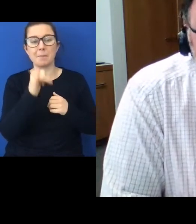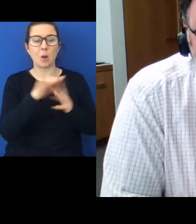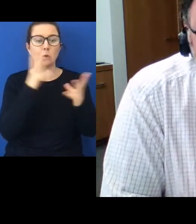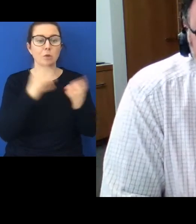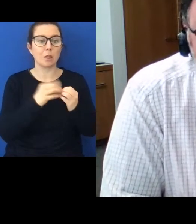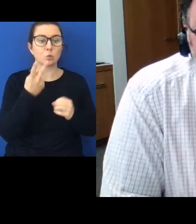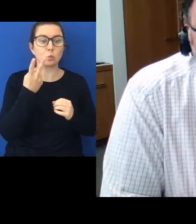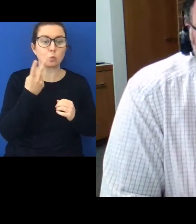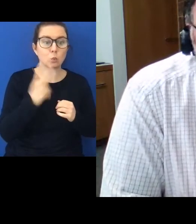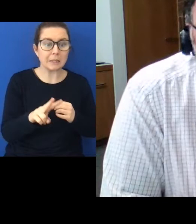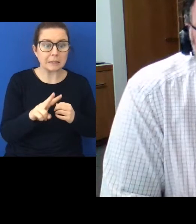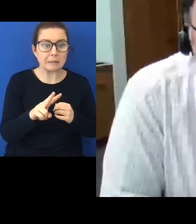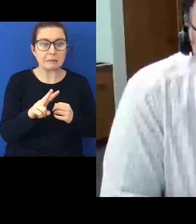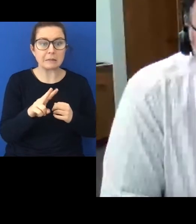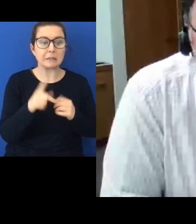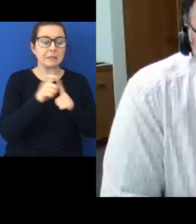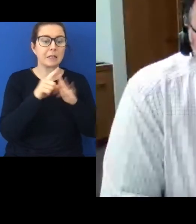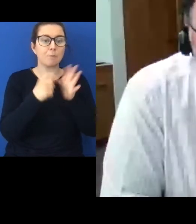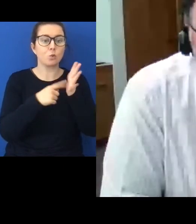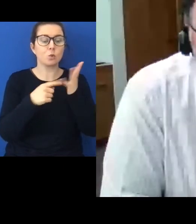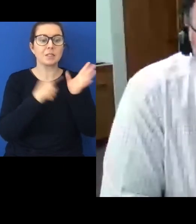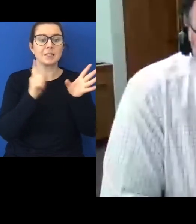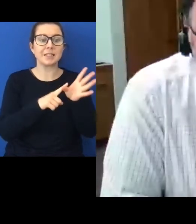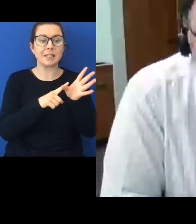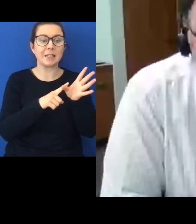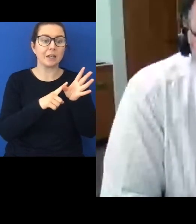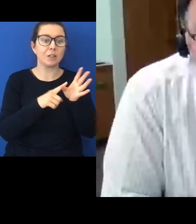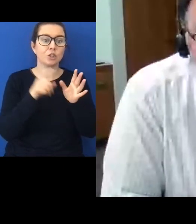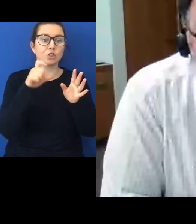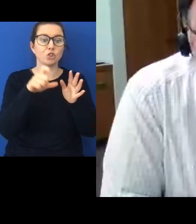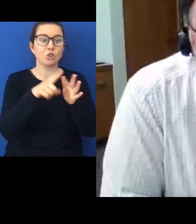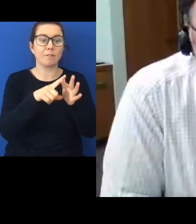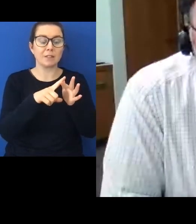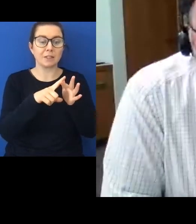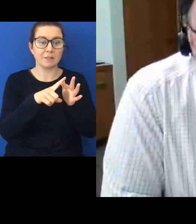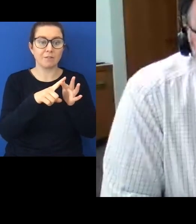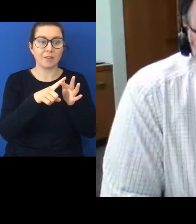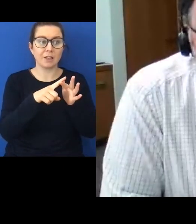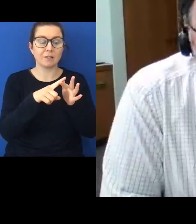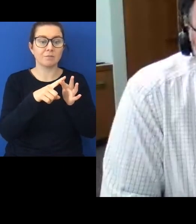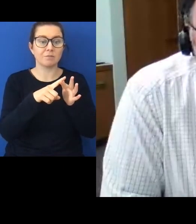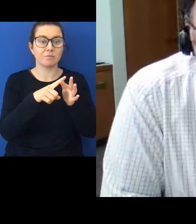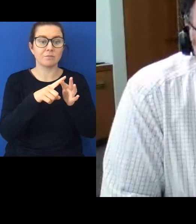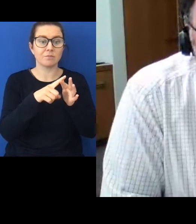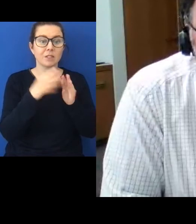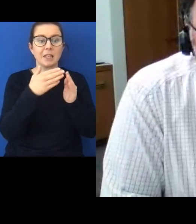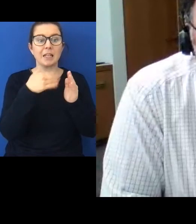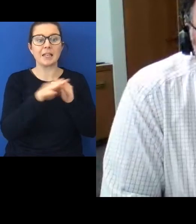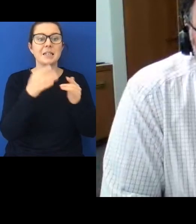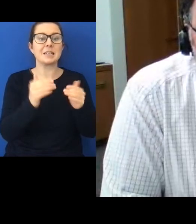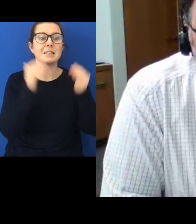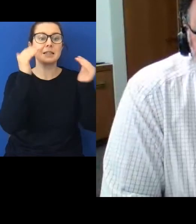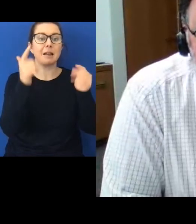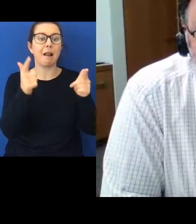-odd deputy chief executives across a senior leadership